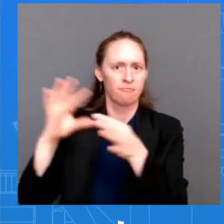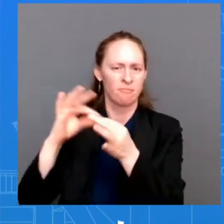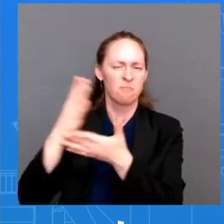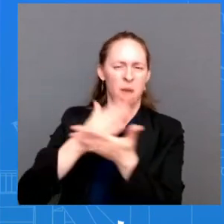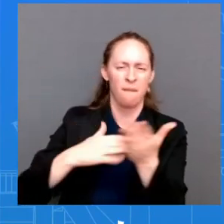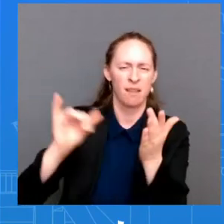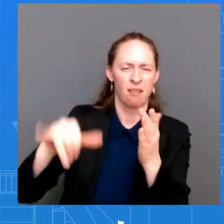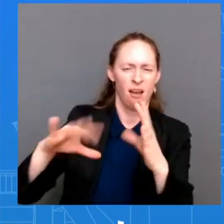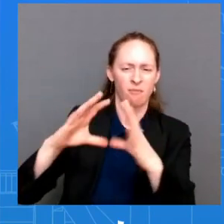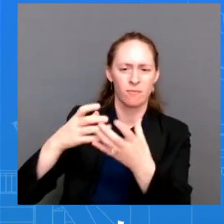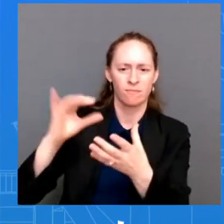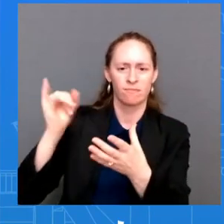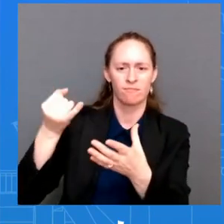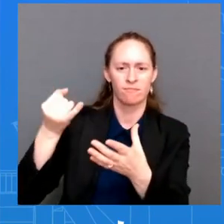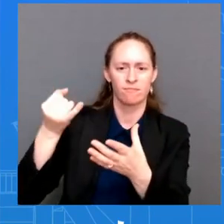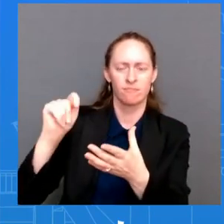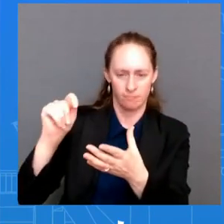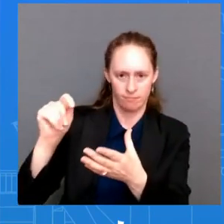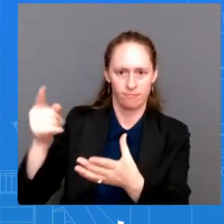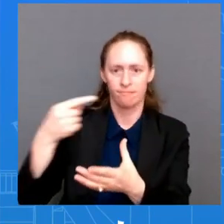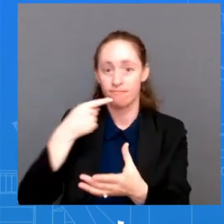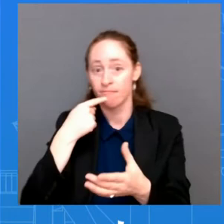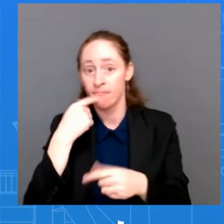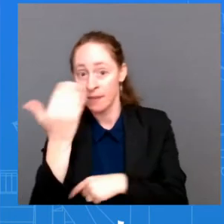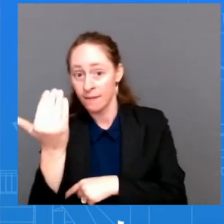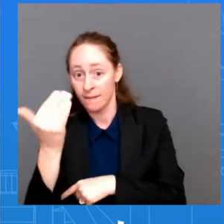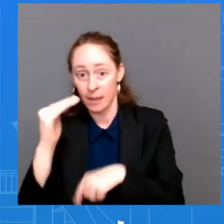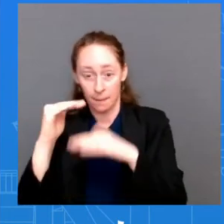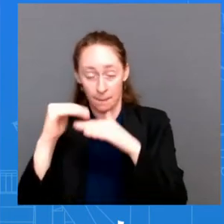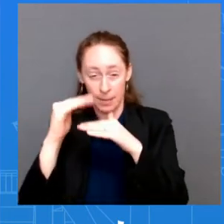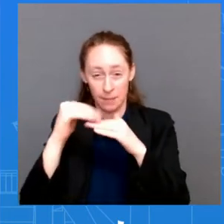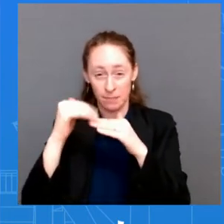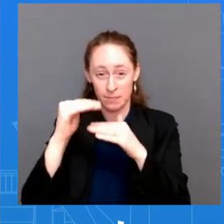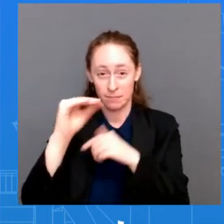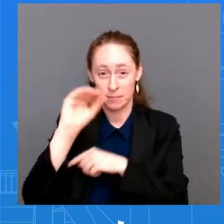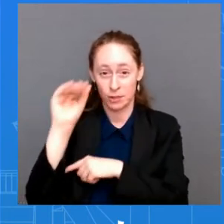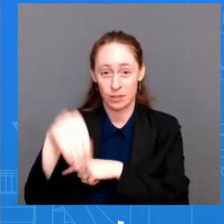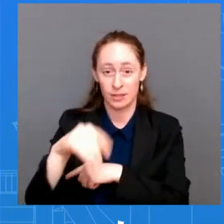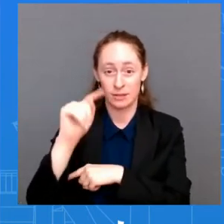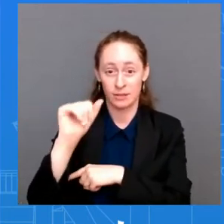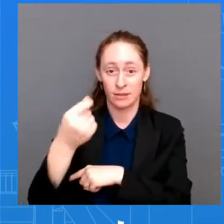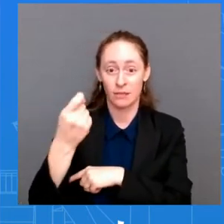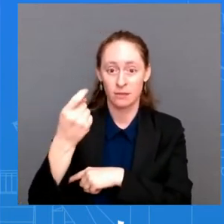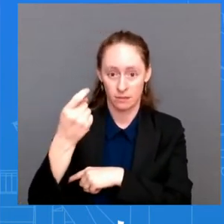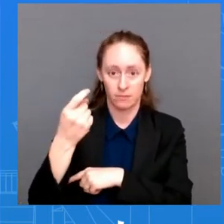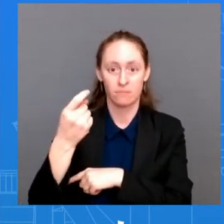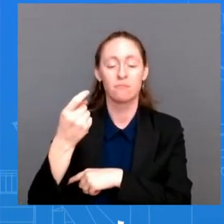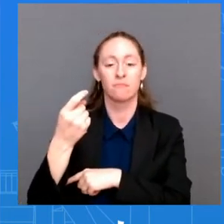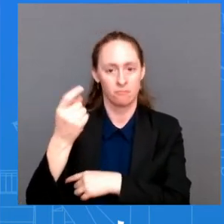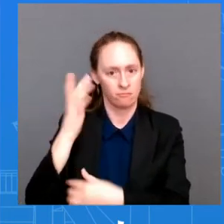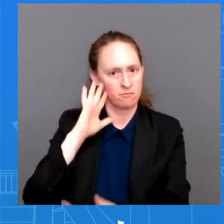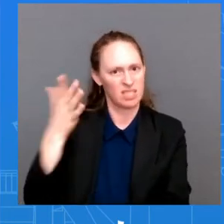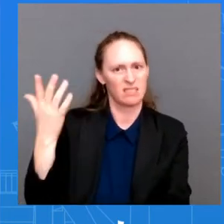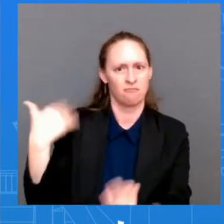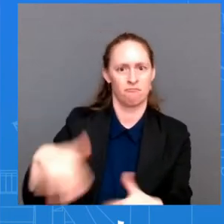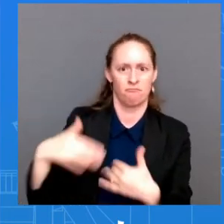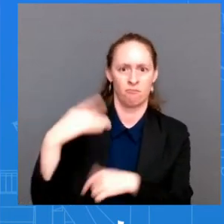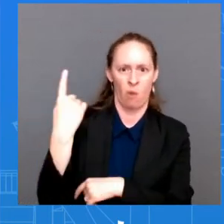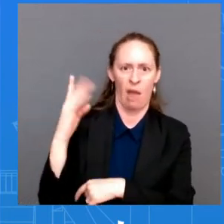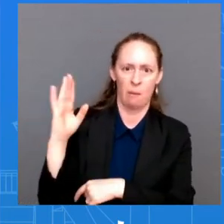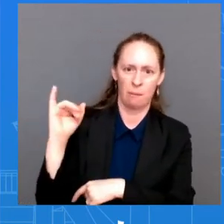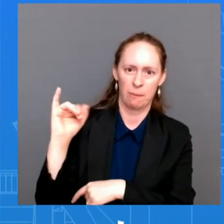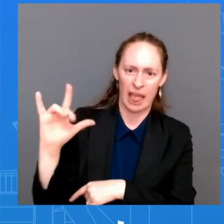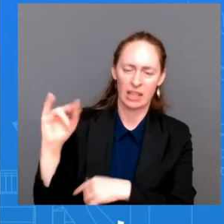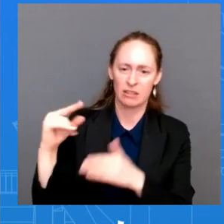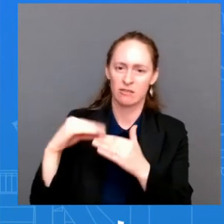percent minimum on corporations with less than 1 billion of profits to income groups but does not include